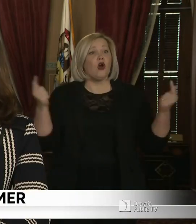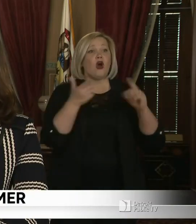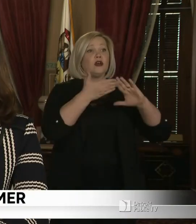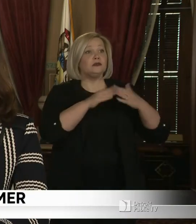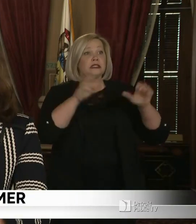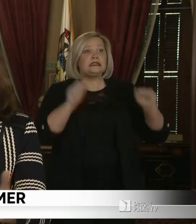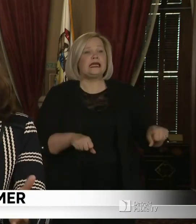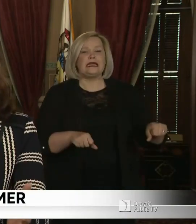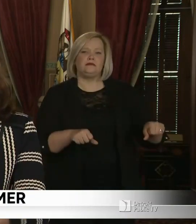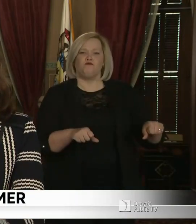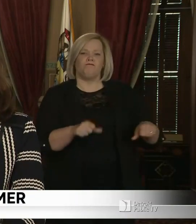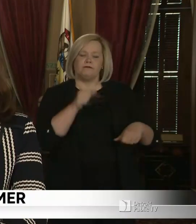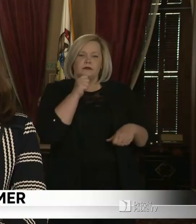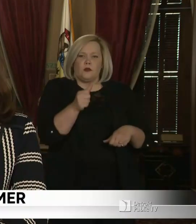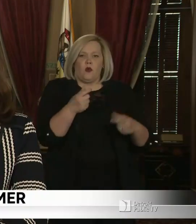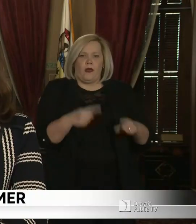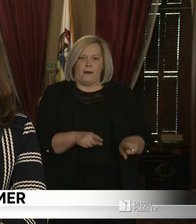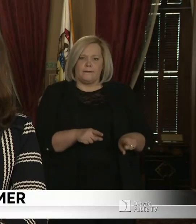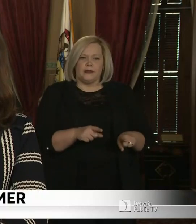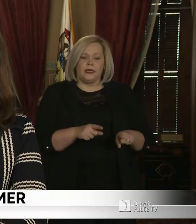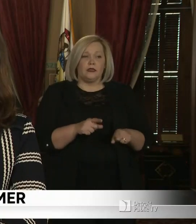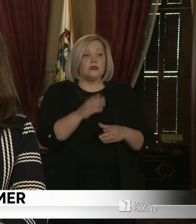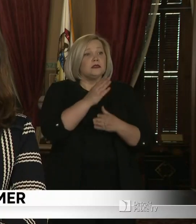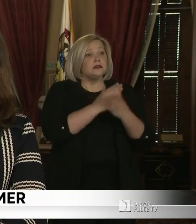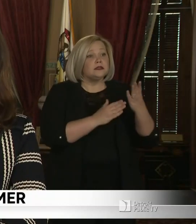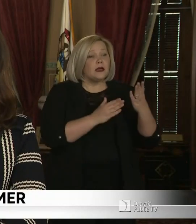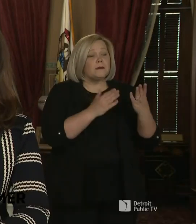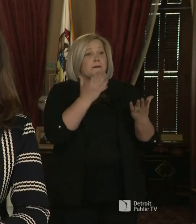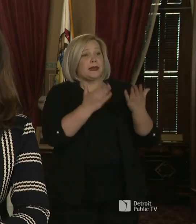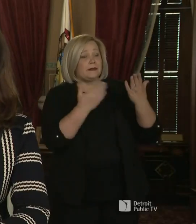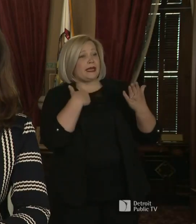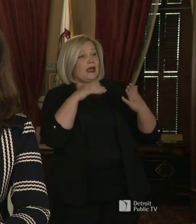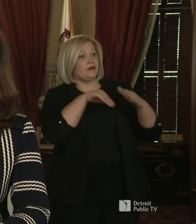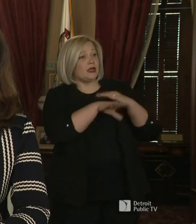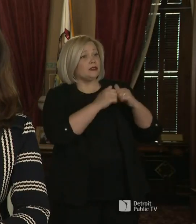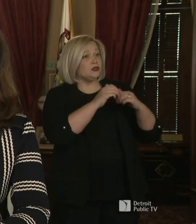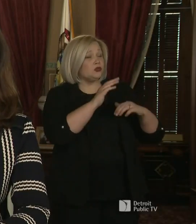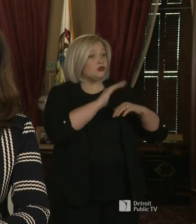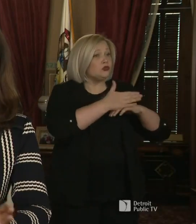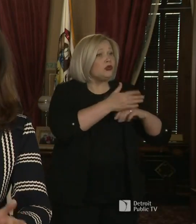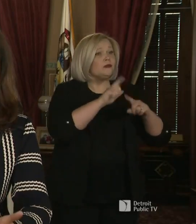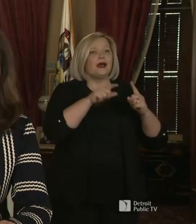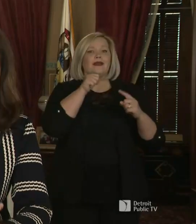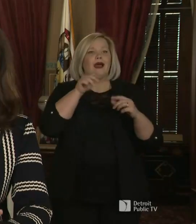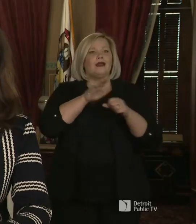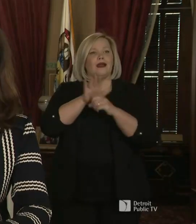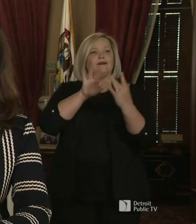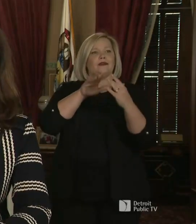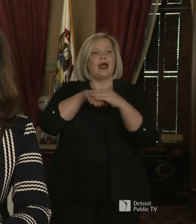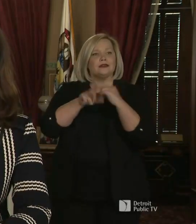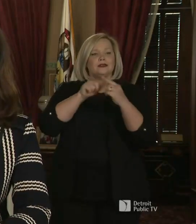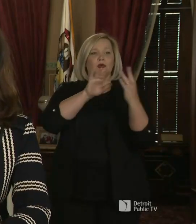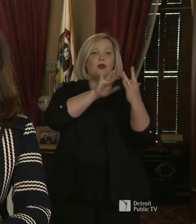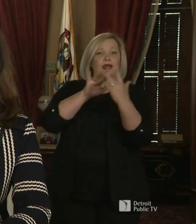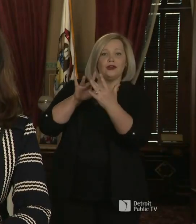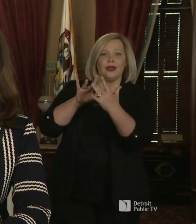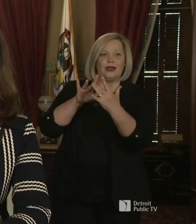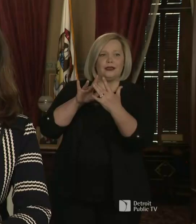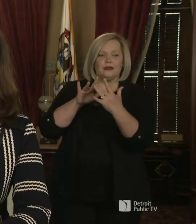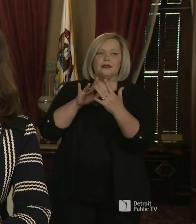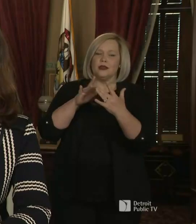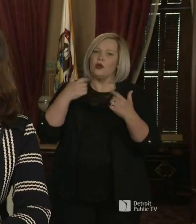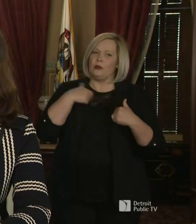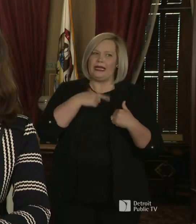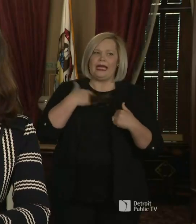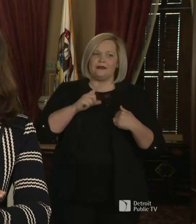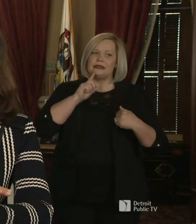do that. And even in communities that are, they might not have access to broadband. And so we've got critical infrastructure issues